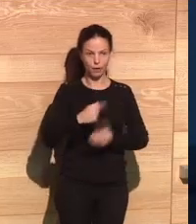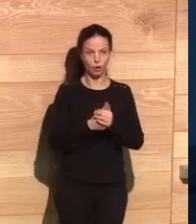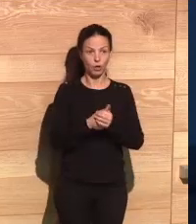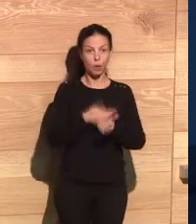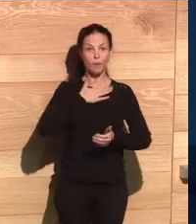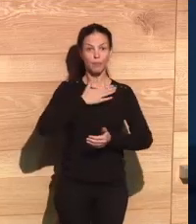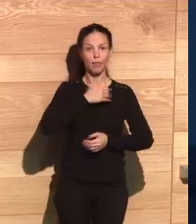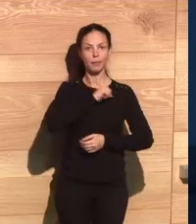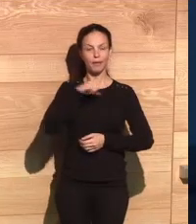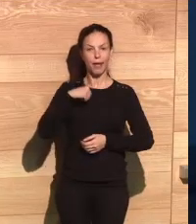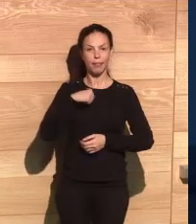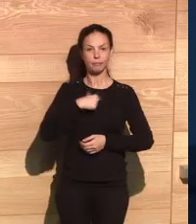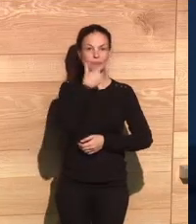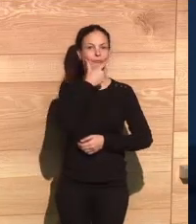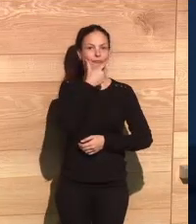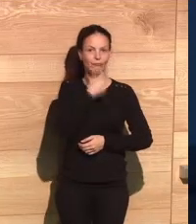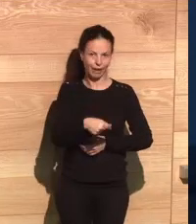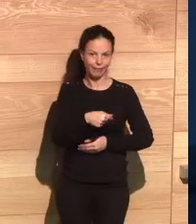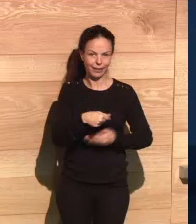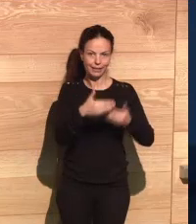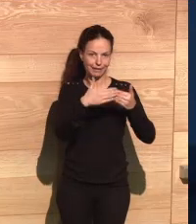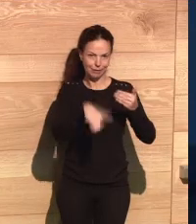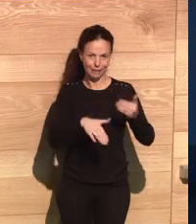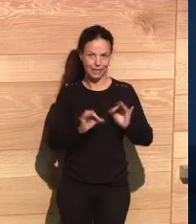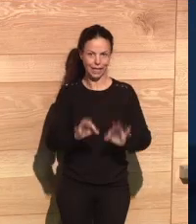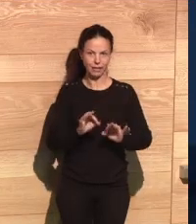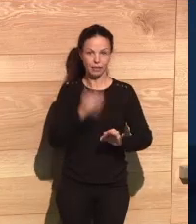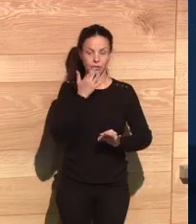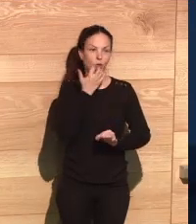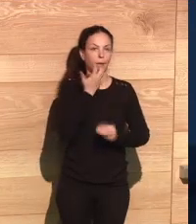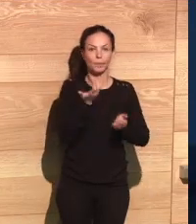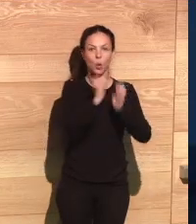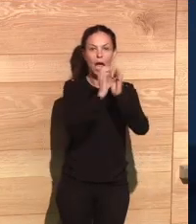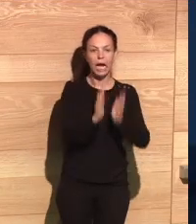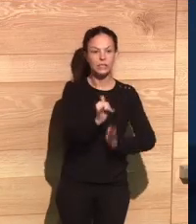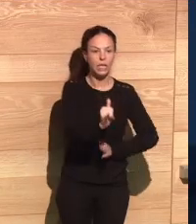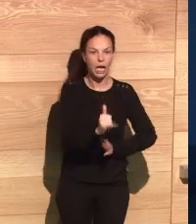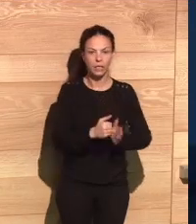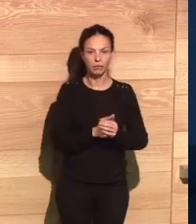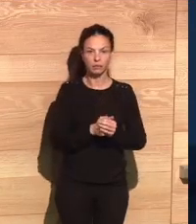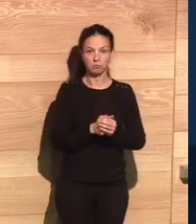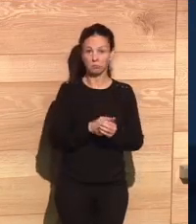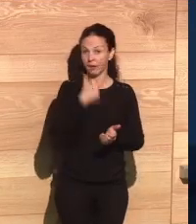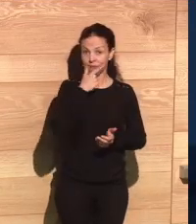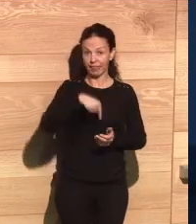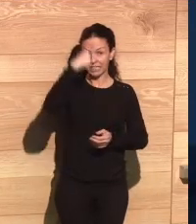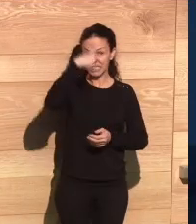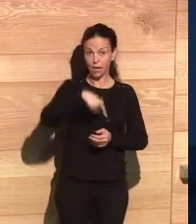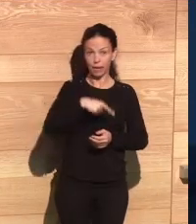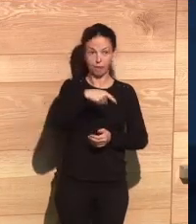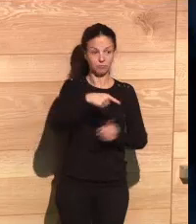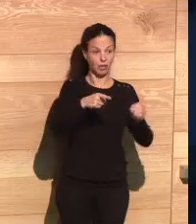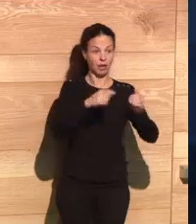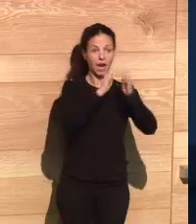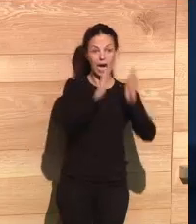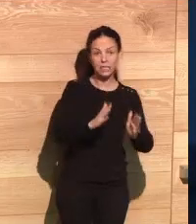so. First of all, with private property, it's very easy to establish limits around it, so when